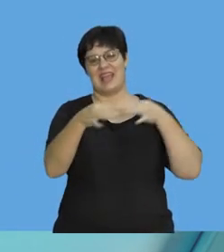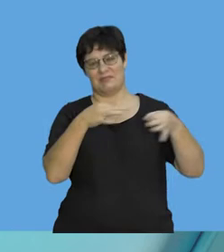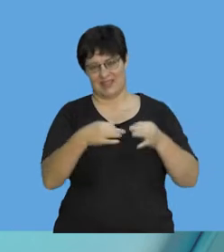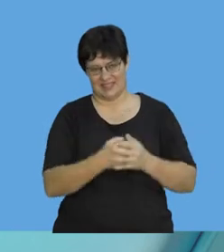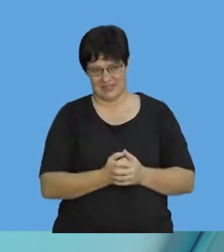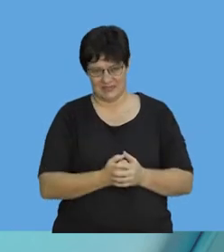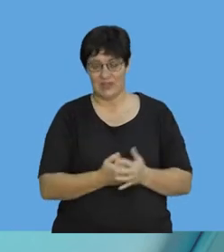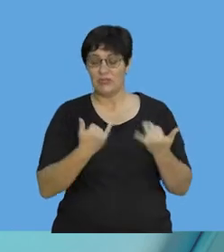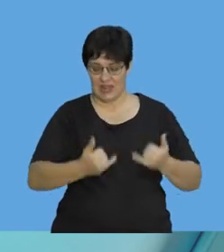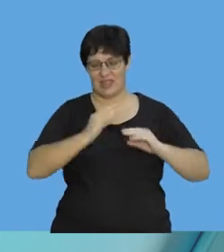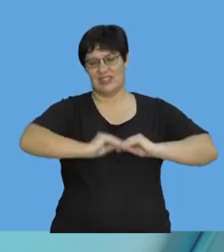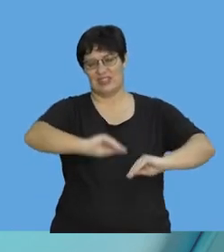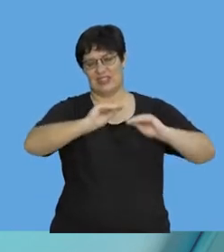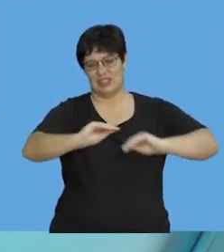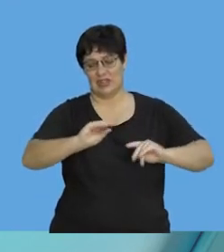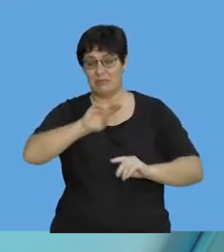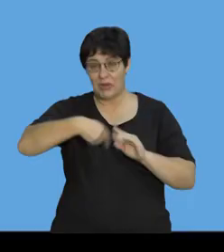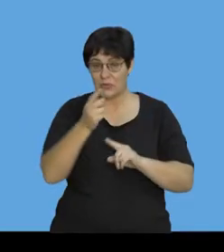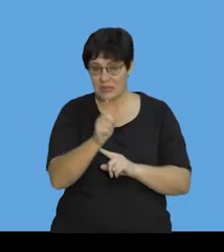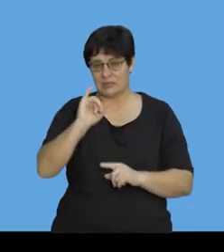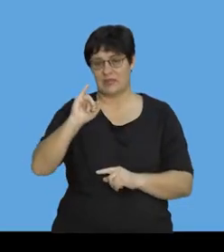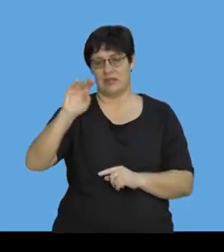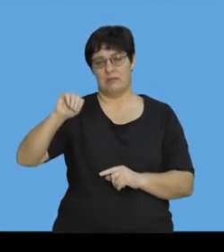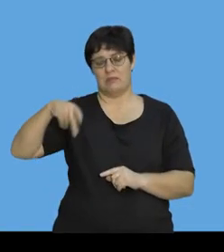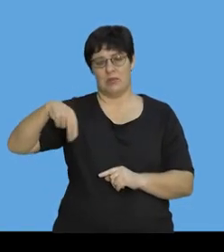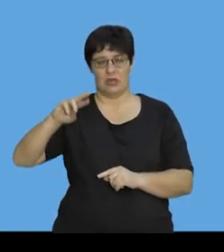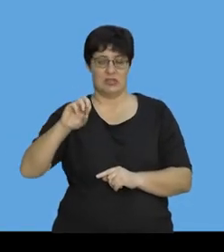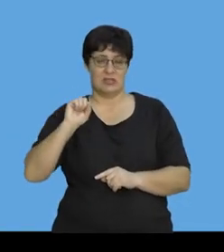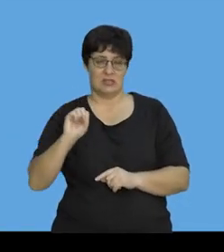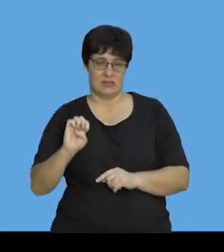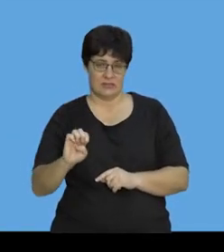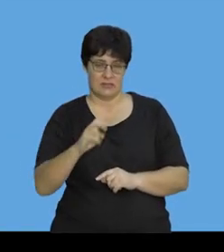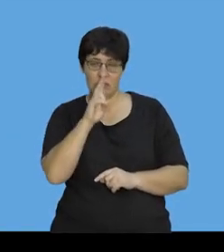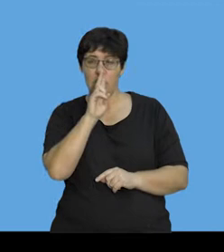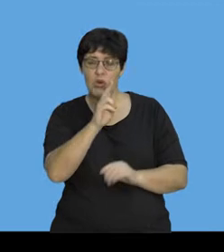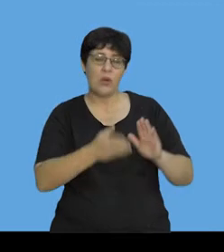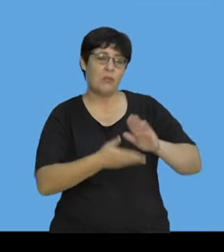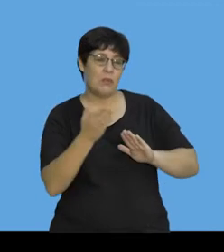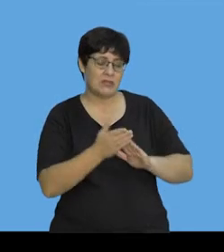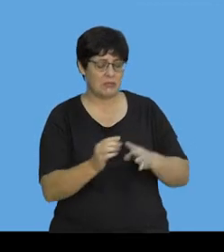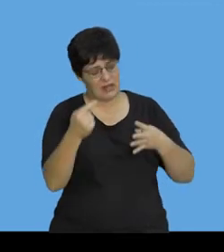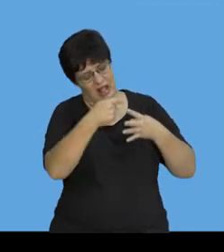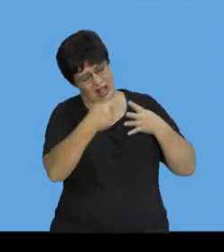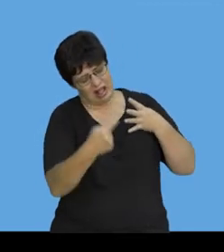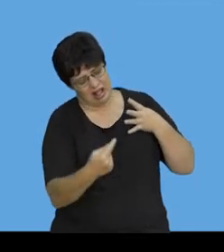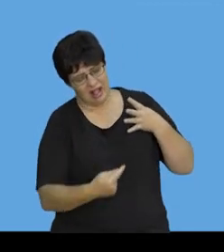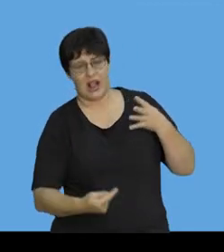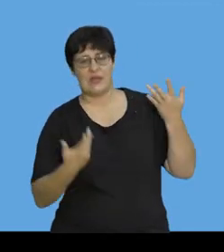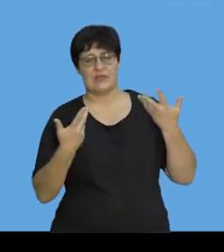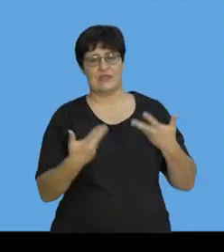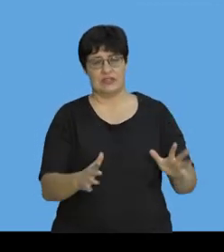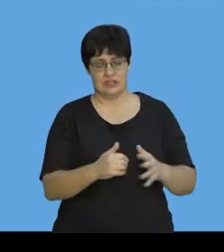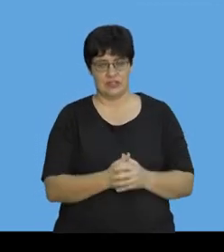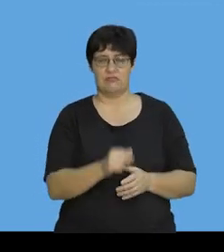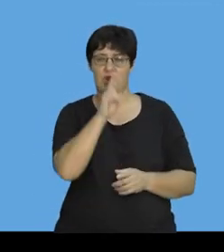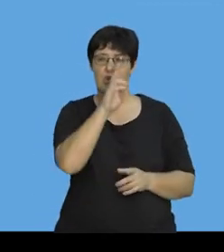lesson's all about. It's all about impulse. When we look at momentum, we have done so much already. So, we've looked at